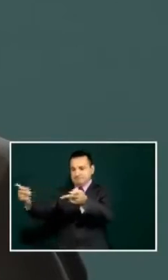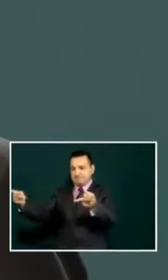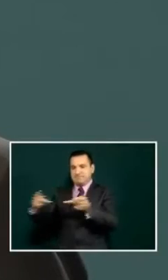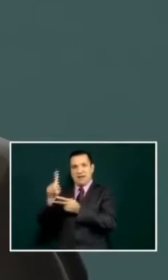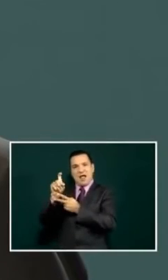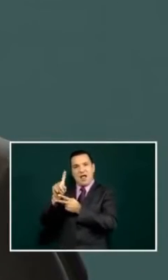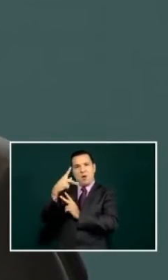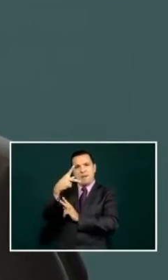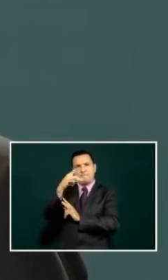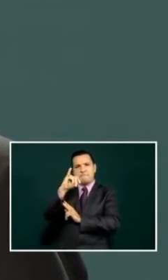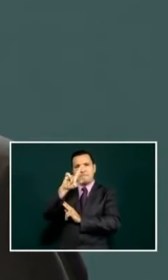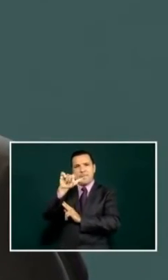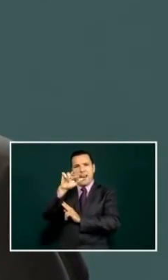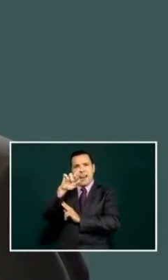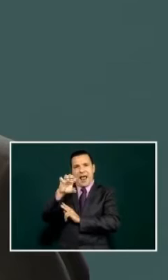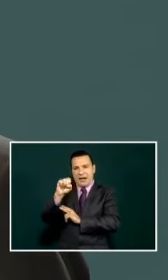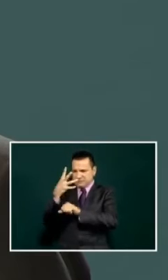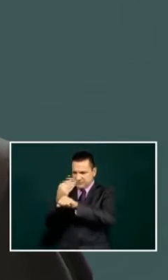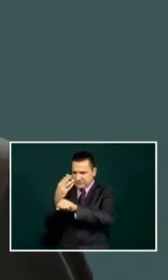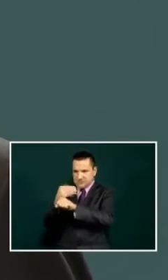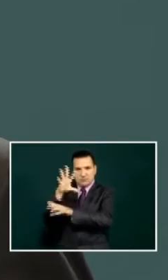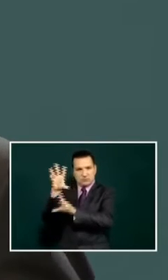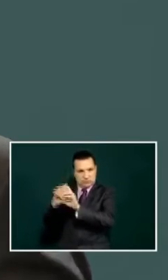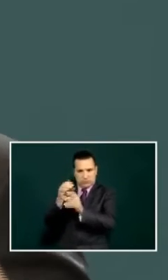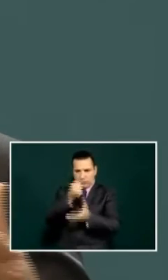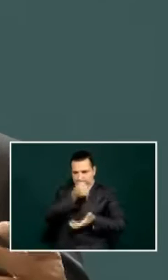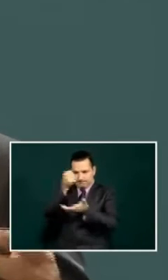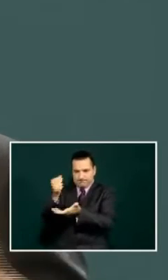and to finish the lake pilares